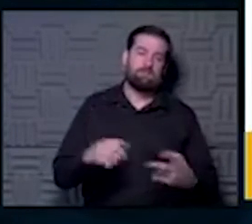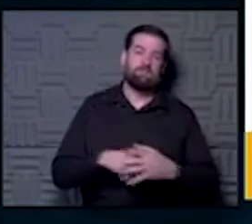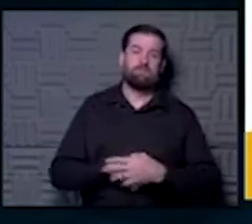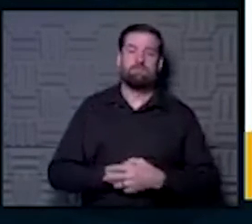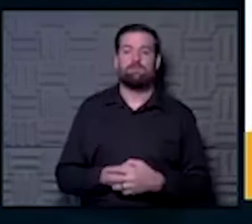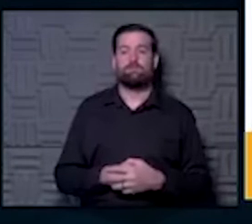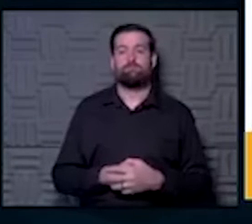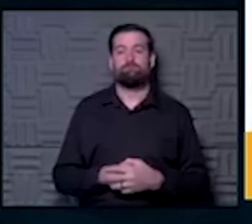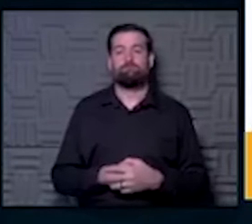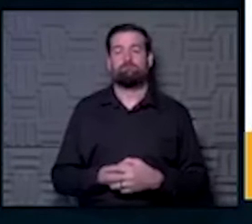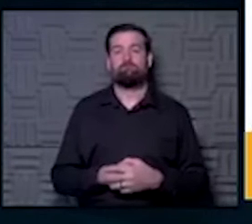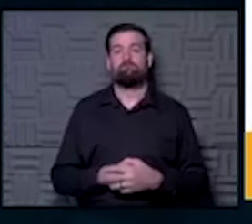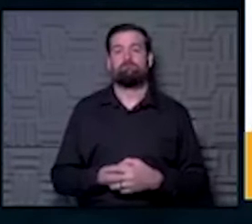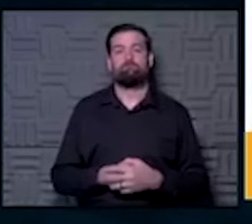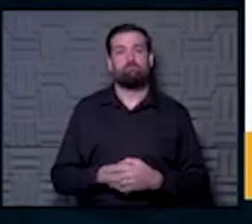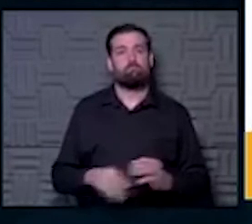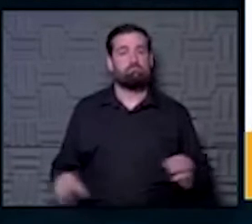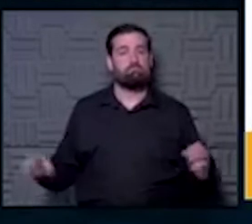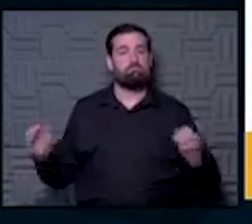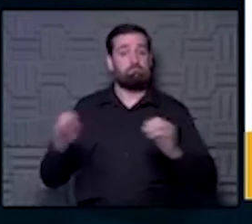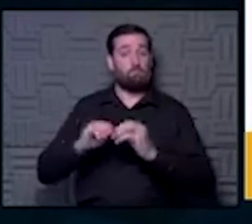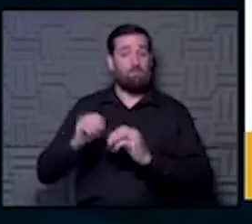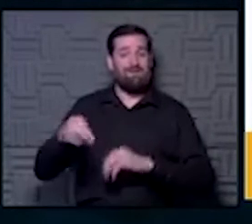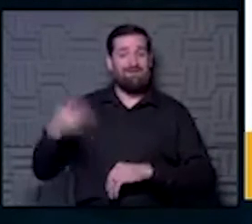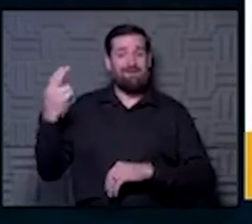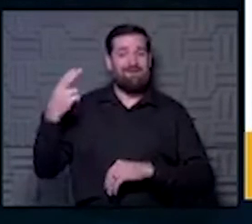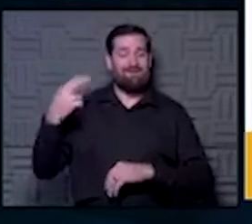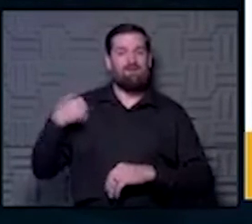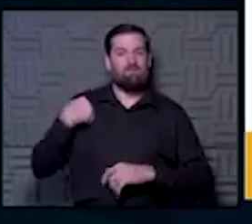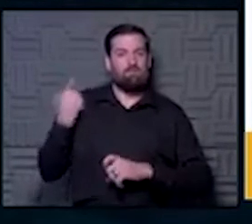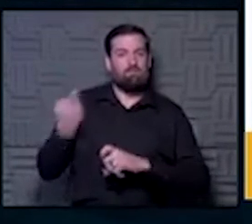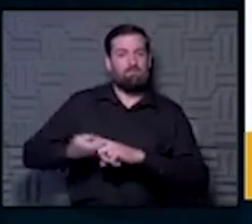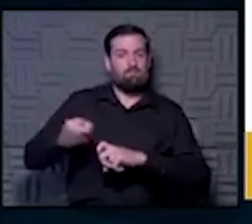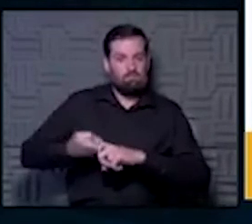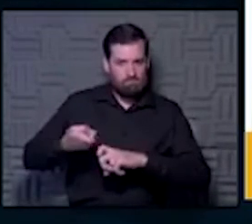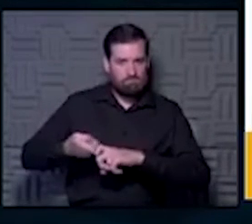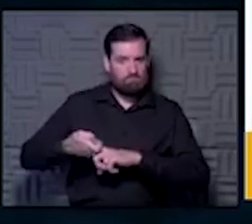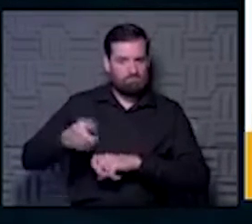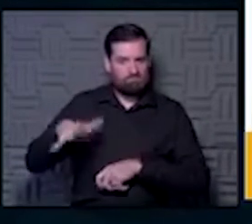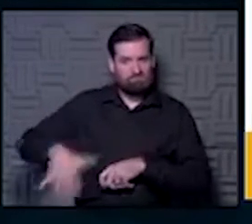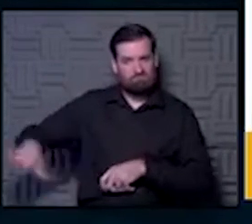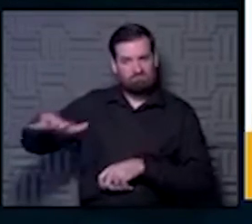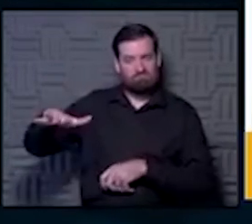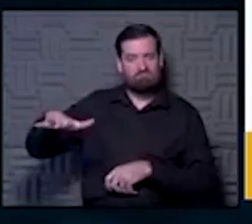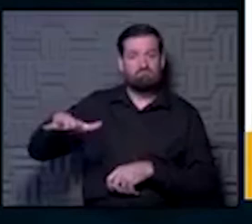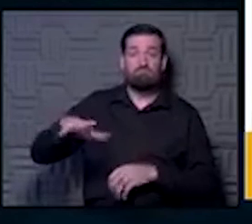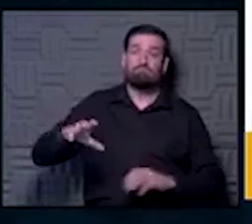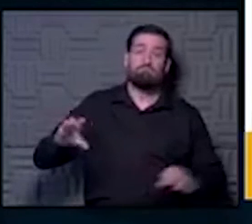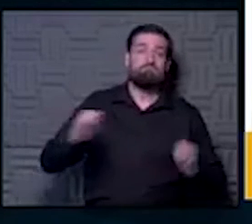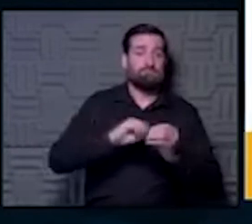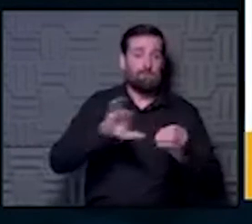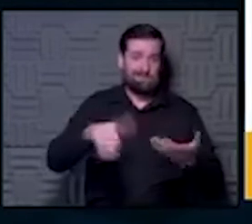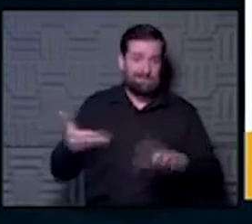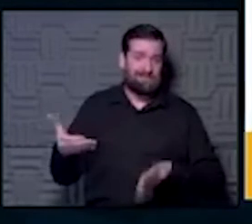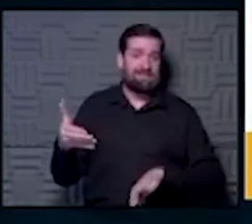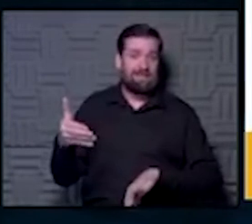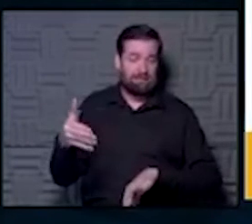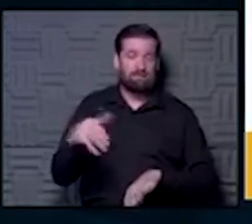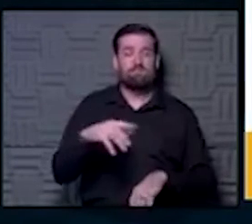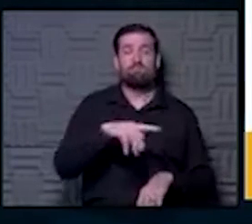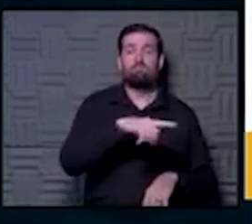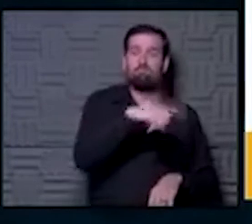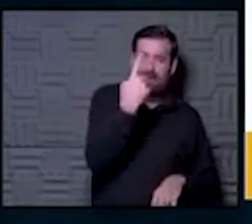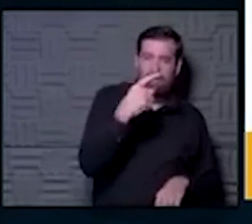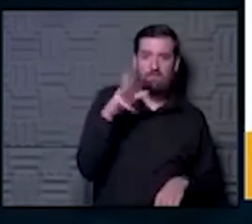We see much higher case rates among Hispanic and Latino residents, for instance. And we still do see higher death rates among Black and African-American